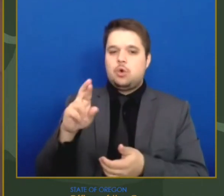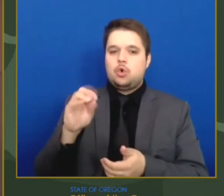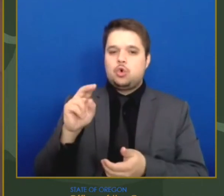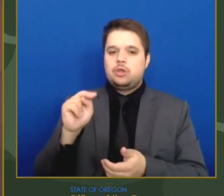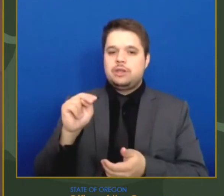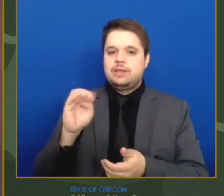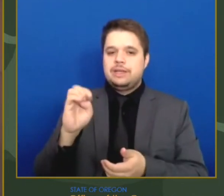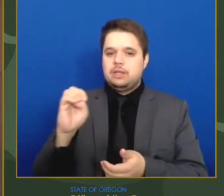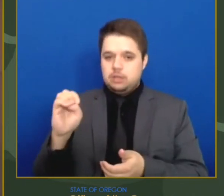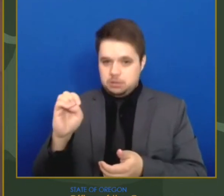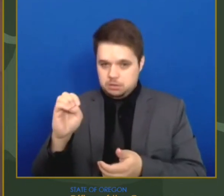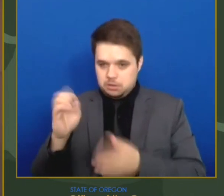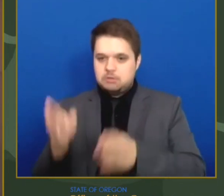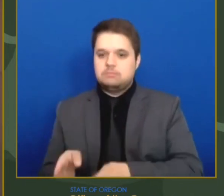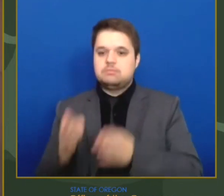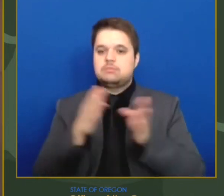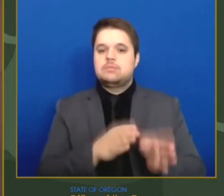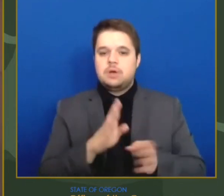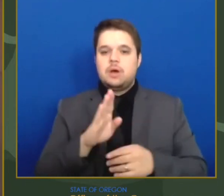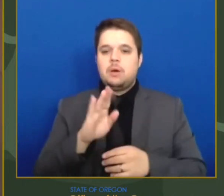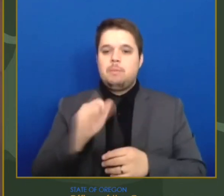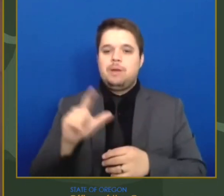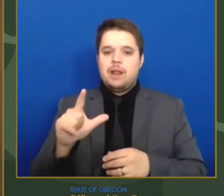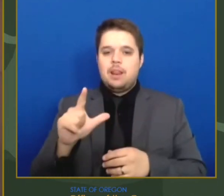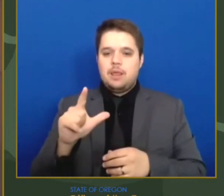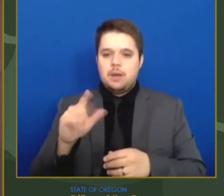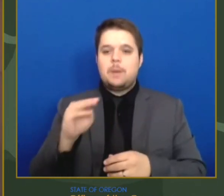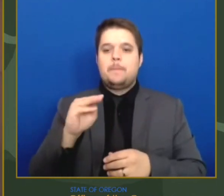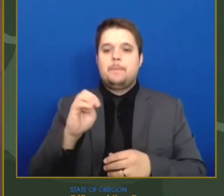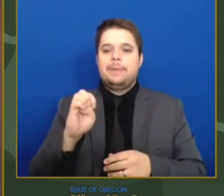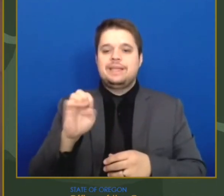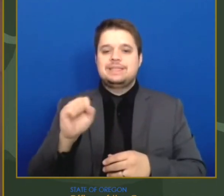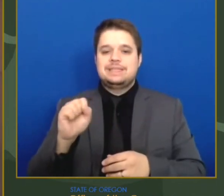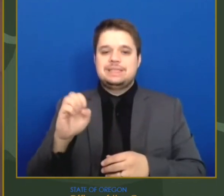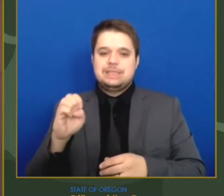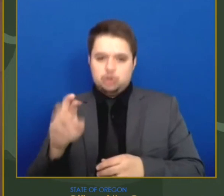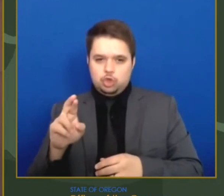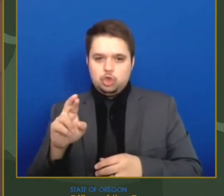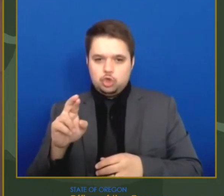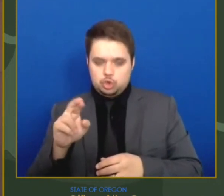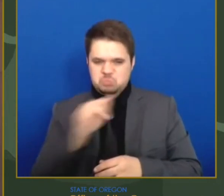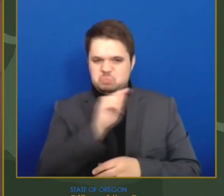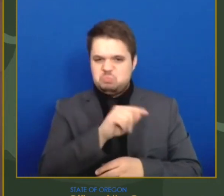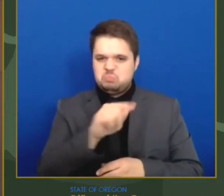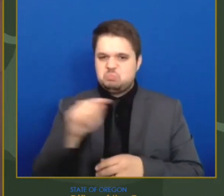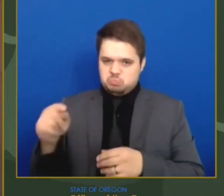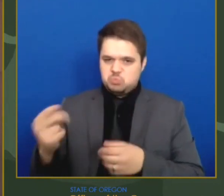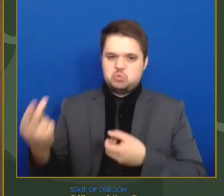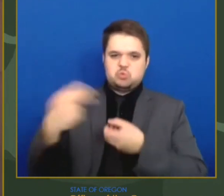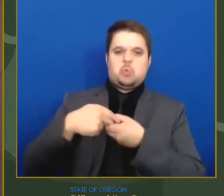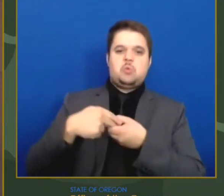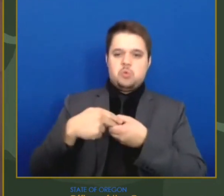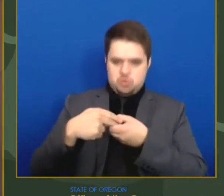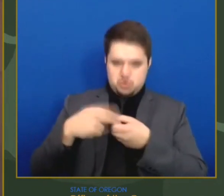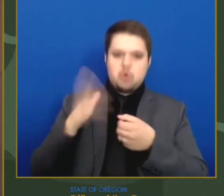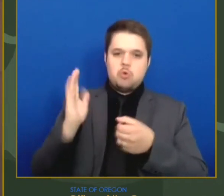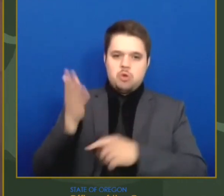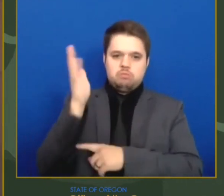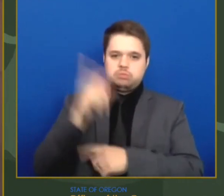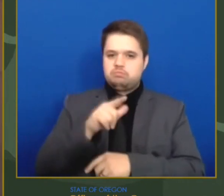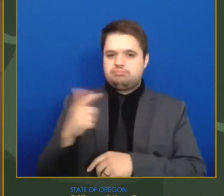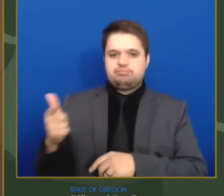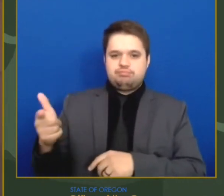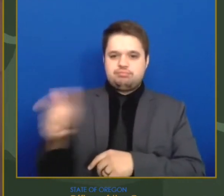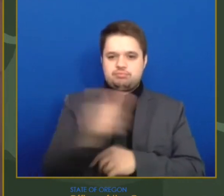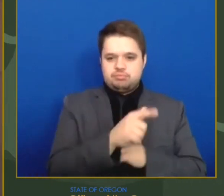Sciences University, and Dr. Bill Messer, Assistant Professor of Infectious Diseases at